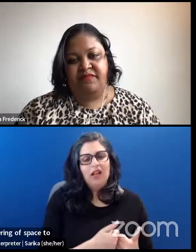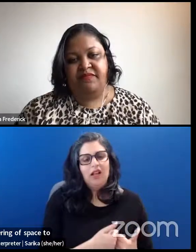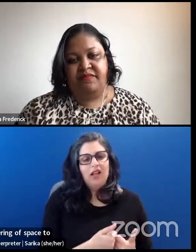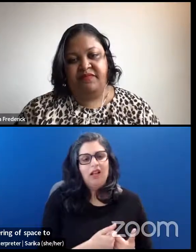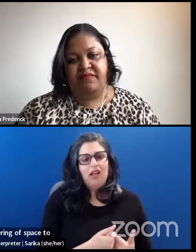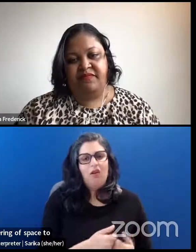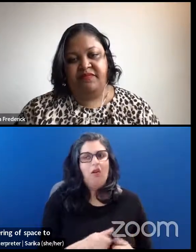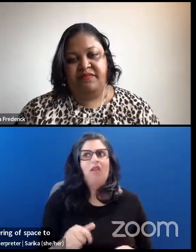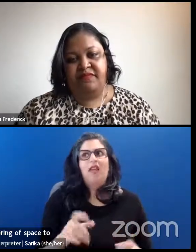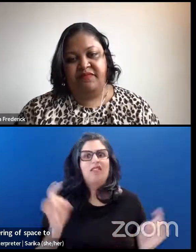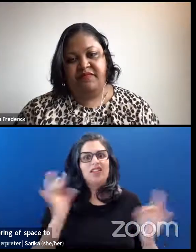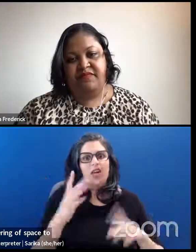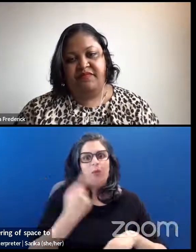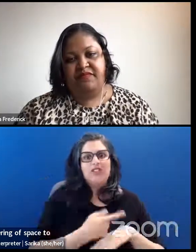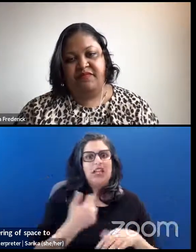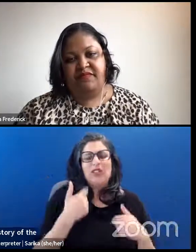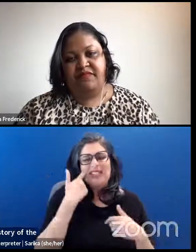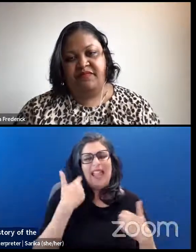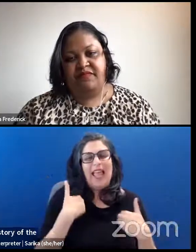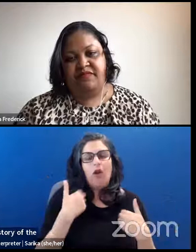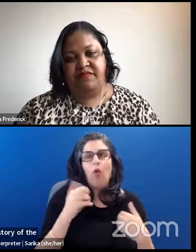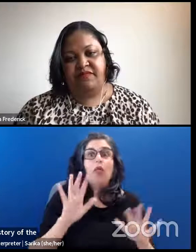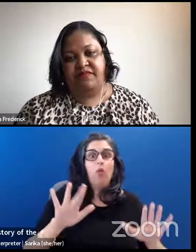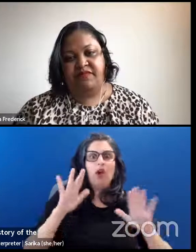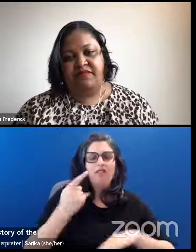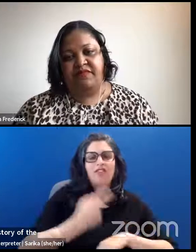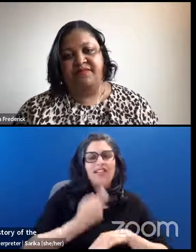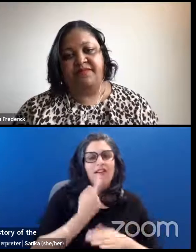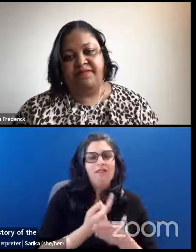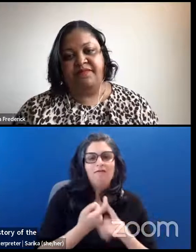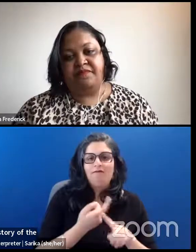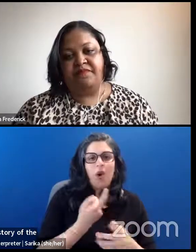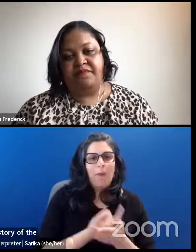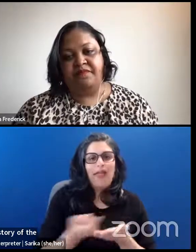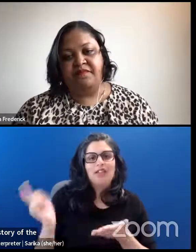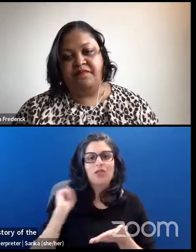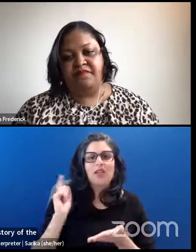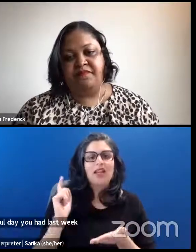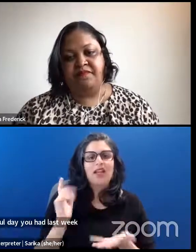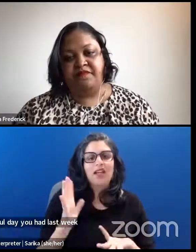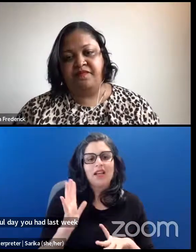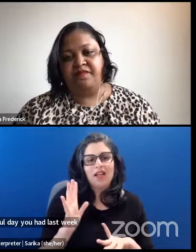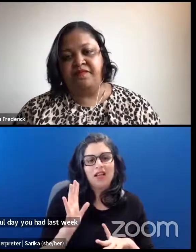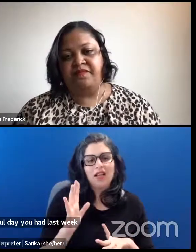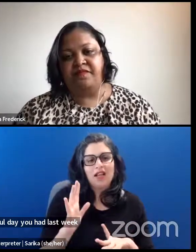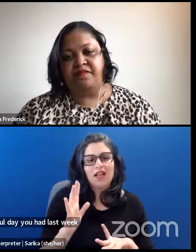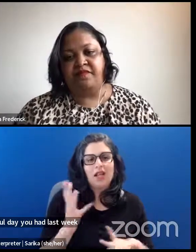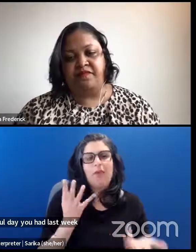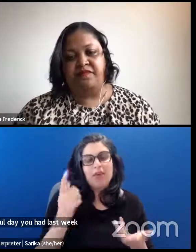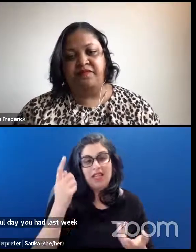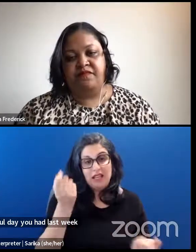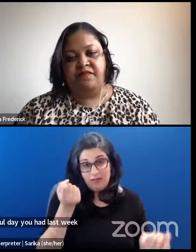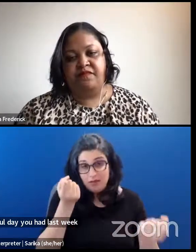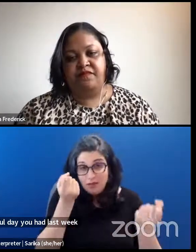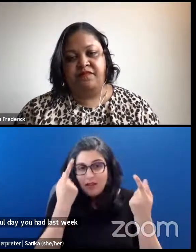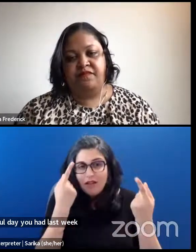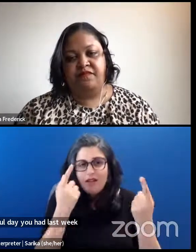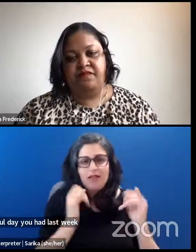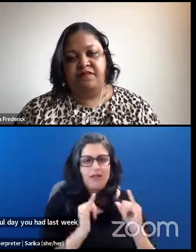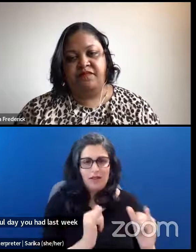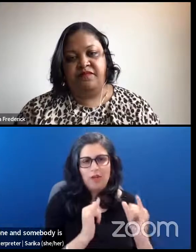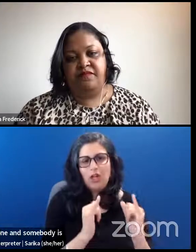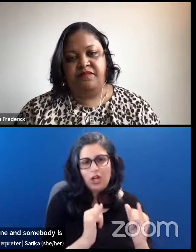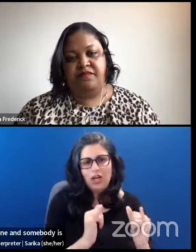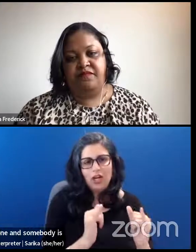wonderful day you had last week, is going to make me feel like I'm not alone, that somebody is carrying something similar to what I'm carrying. And that's going to be a relief.